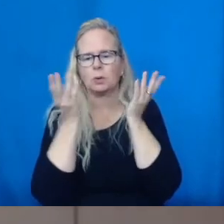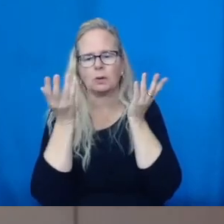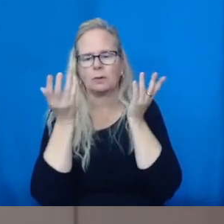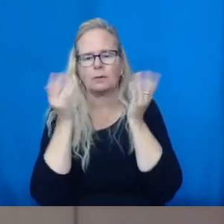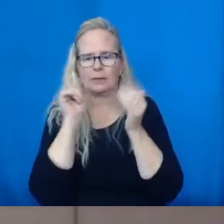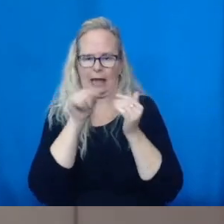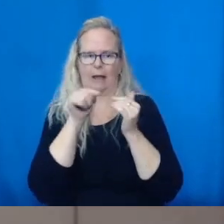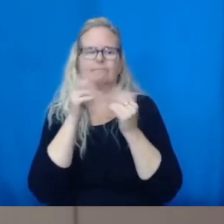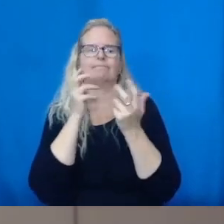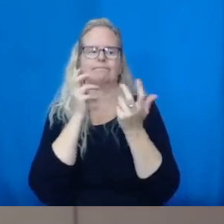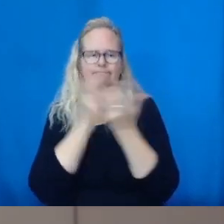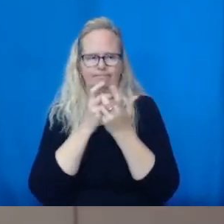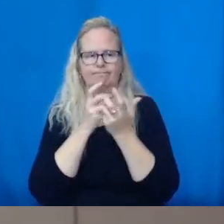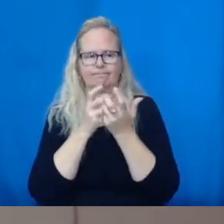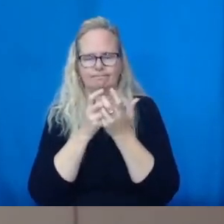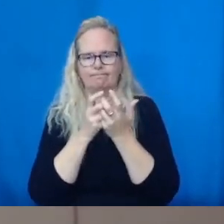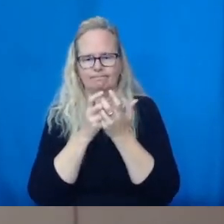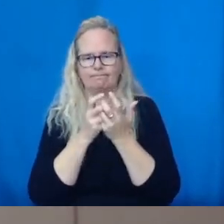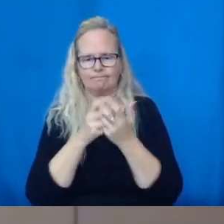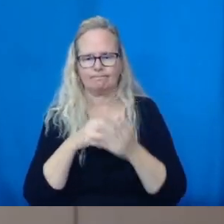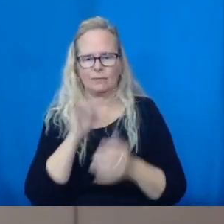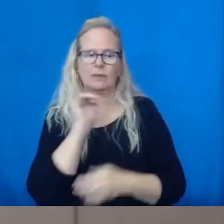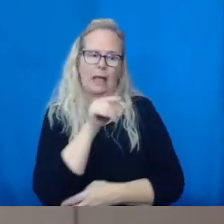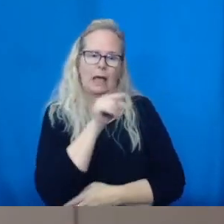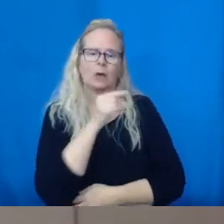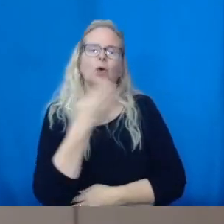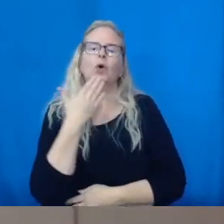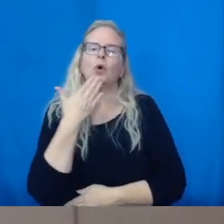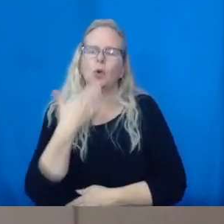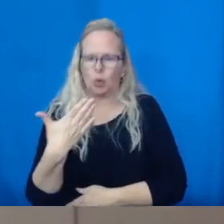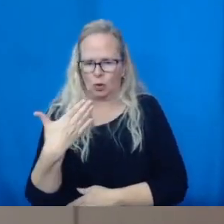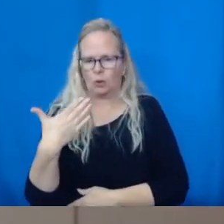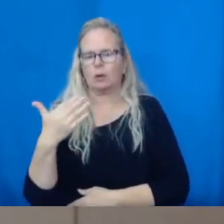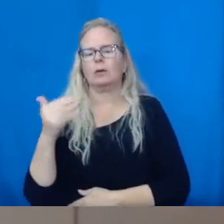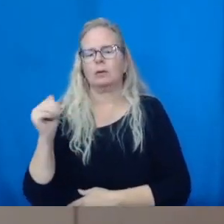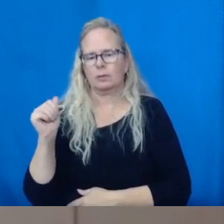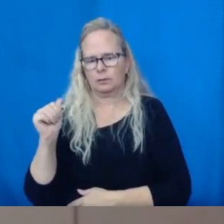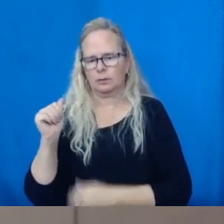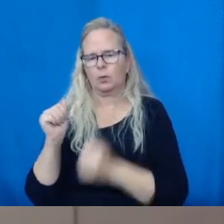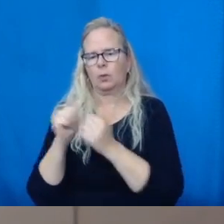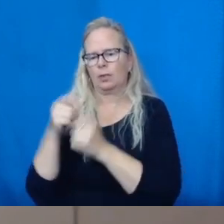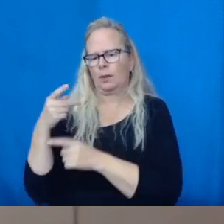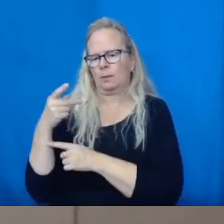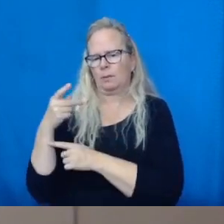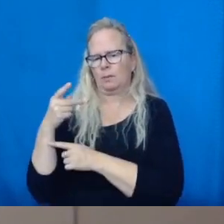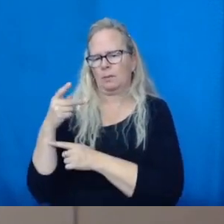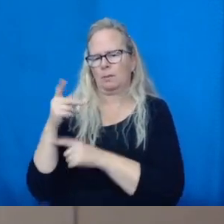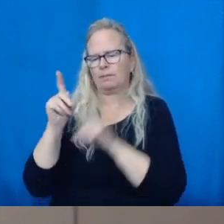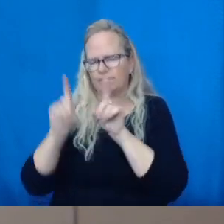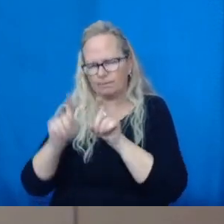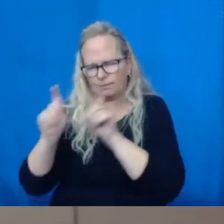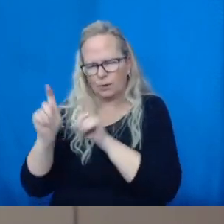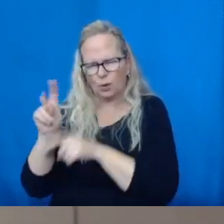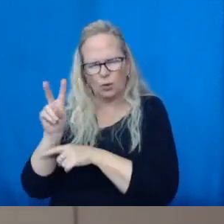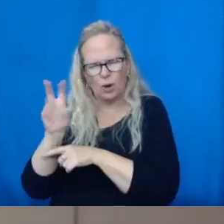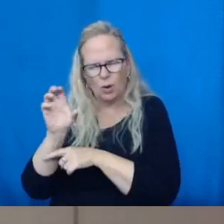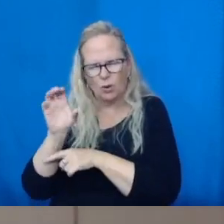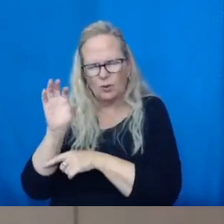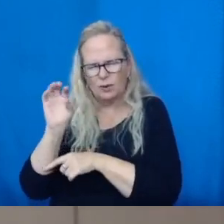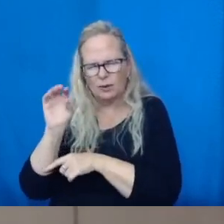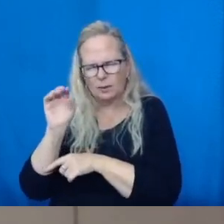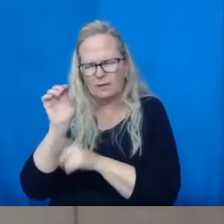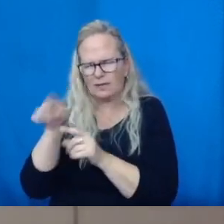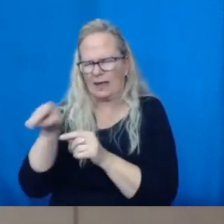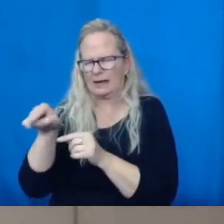fit well for me. And I should mention this is C-A-N-9-9. That means it has very, even better than